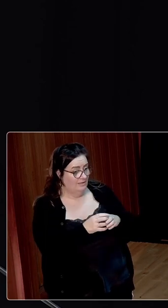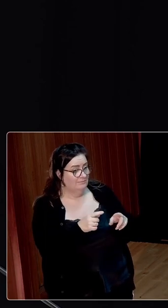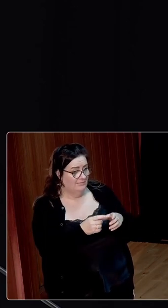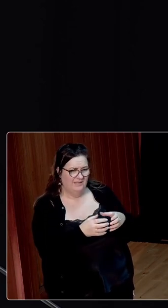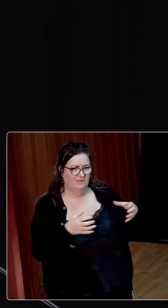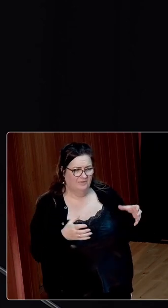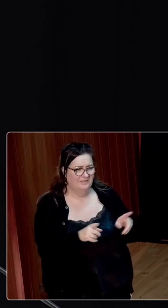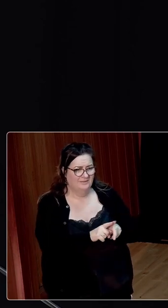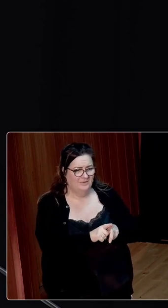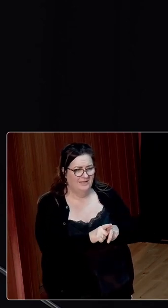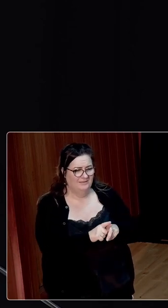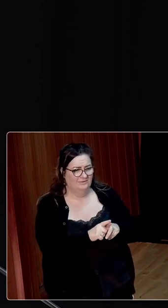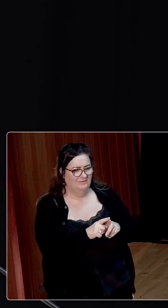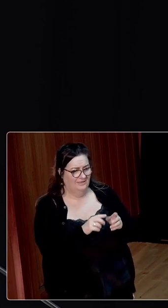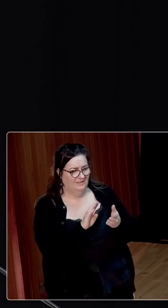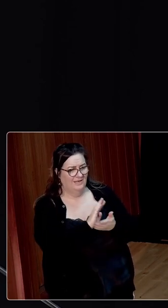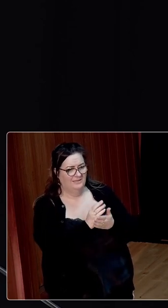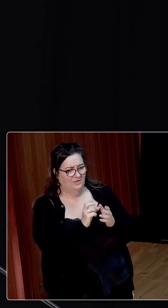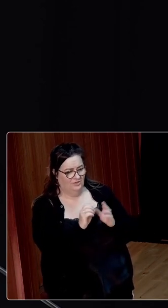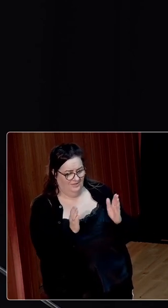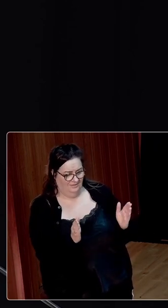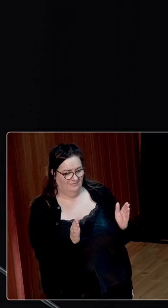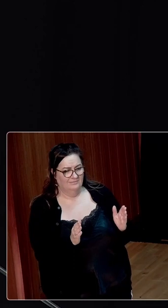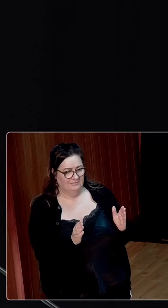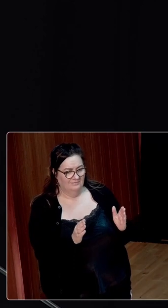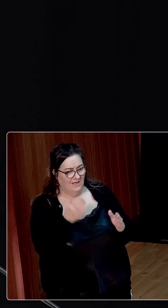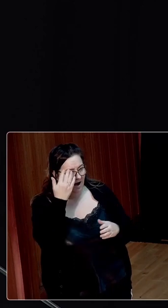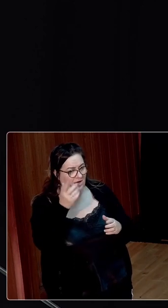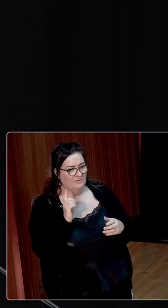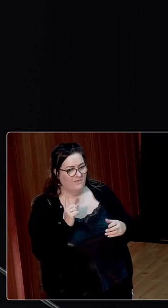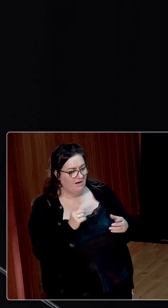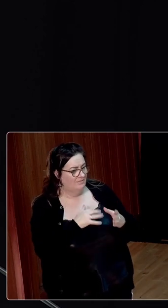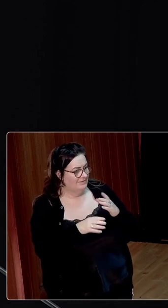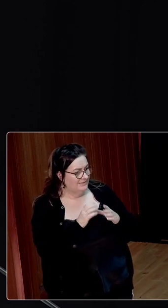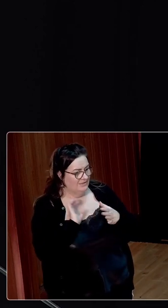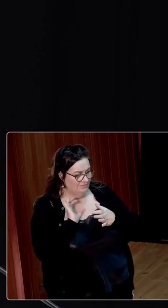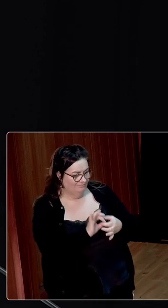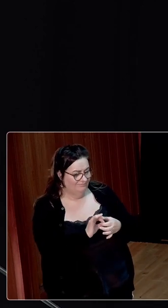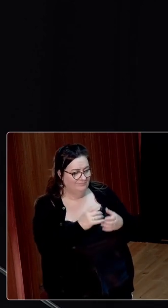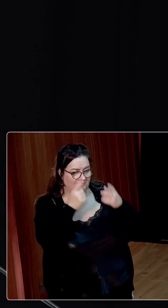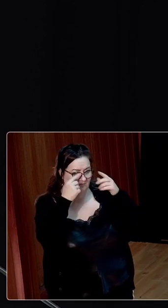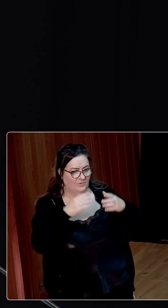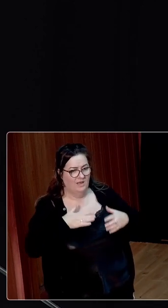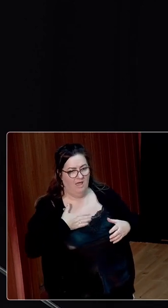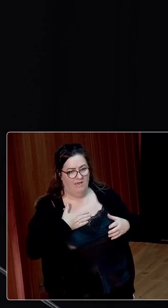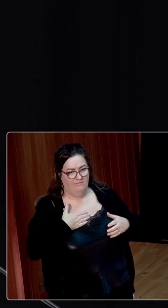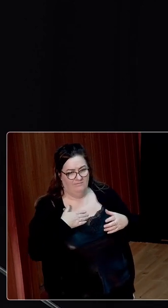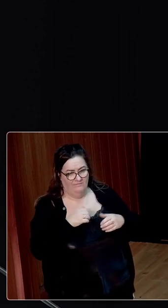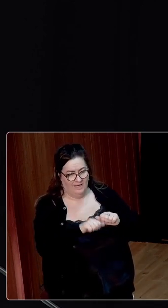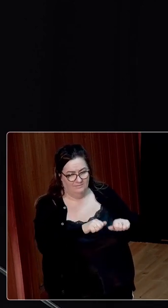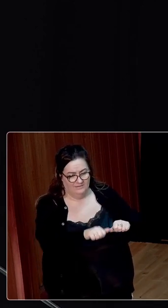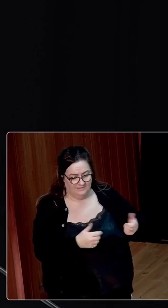actually increased during the 1930s. Irish farmers continued to cling to livestock. This reality was